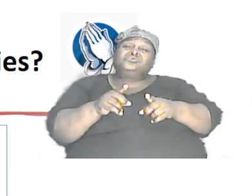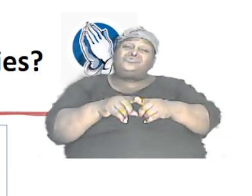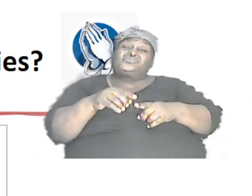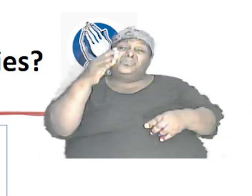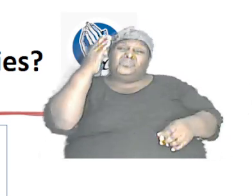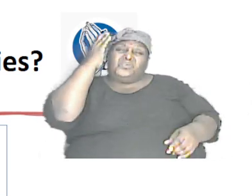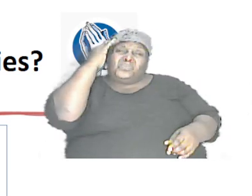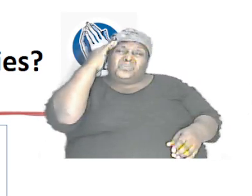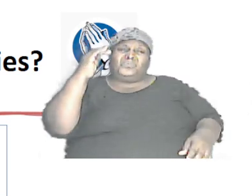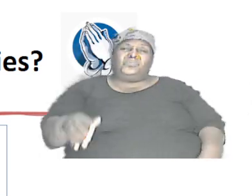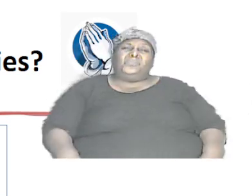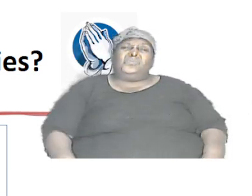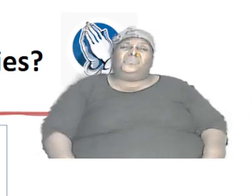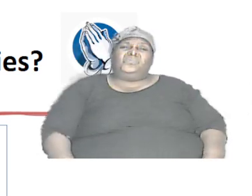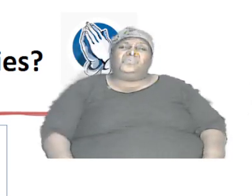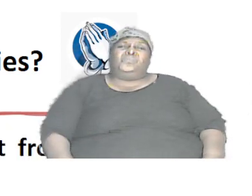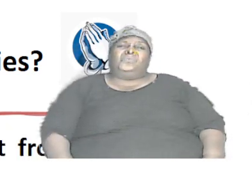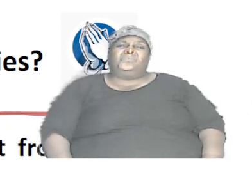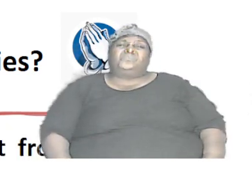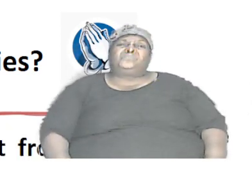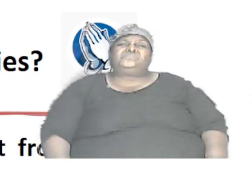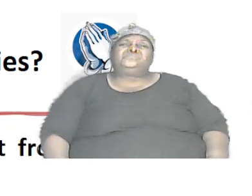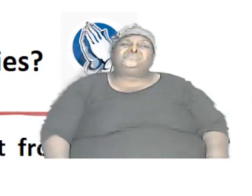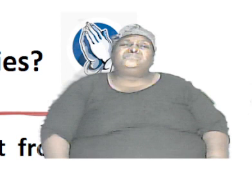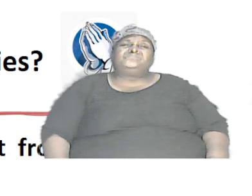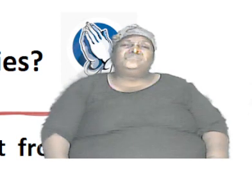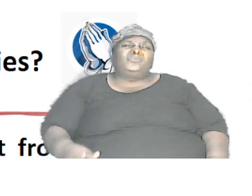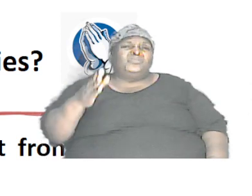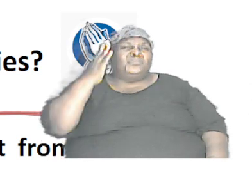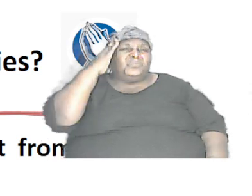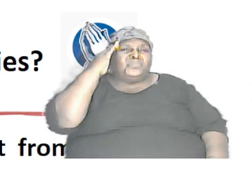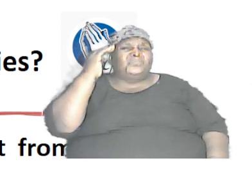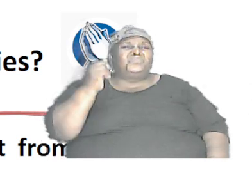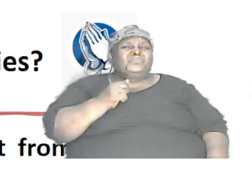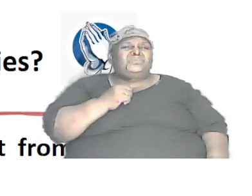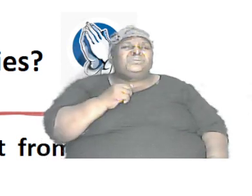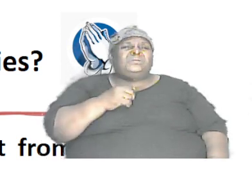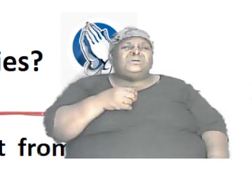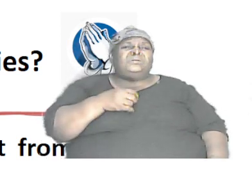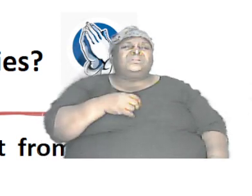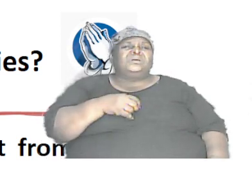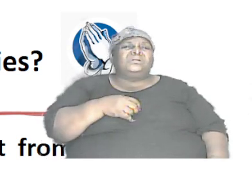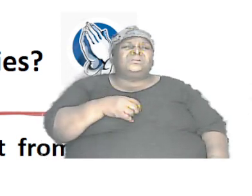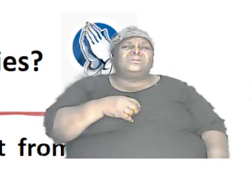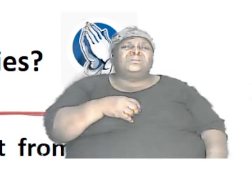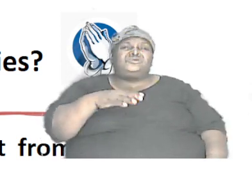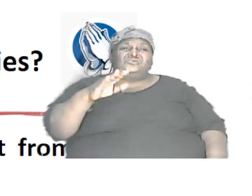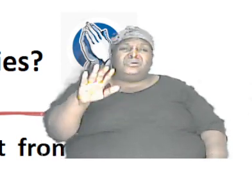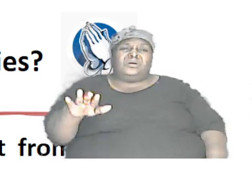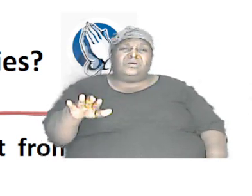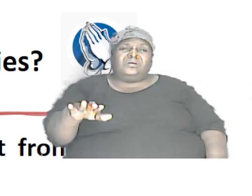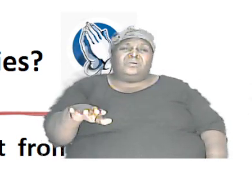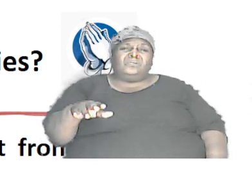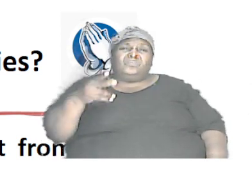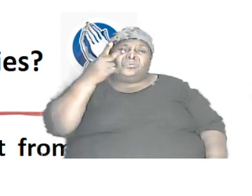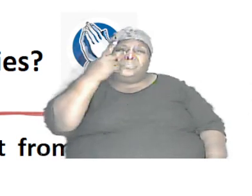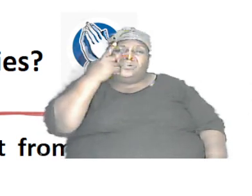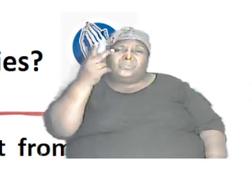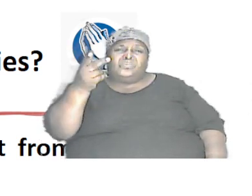slide, we will see it. I'll mention it if it's a little clearer. Notice that the individual looks, will look